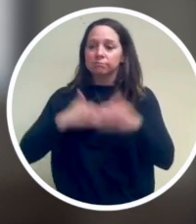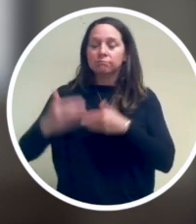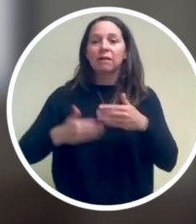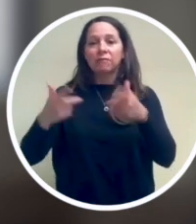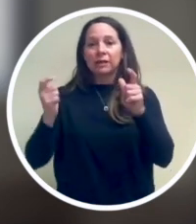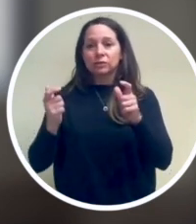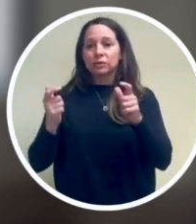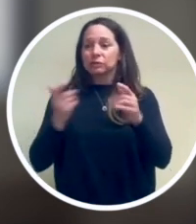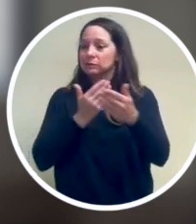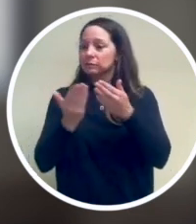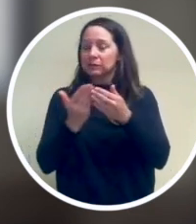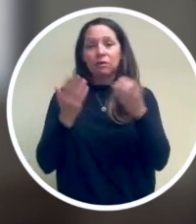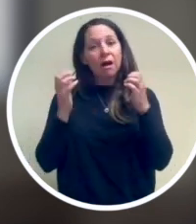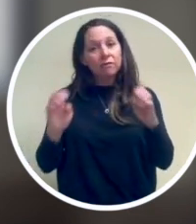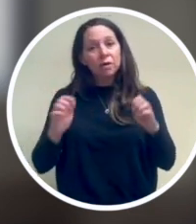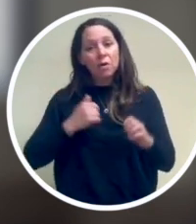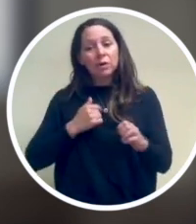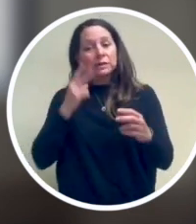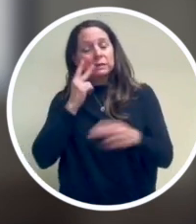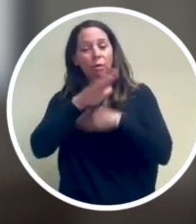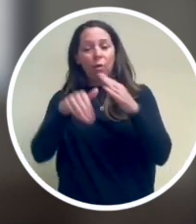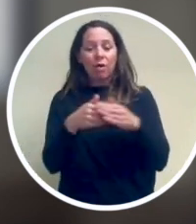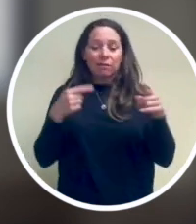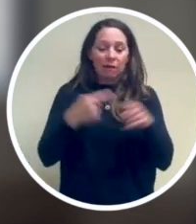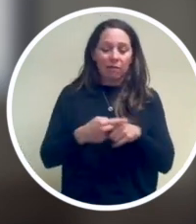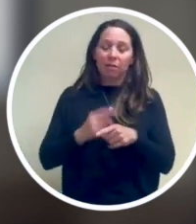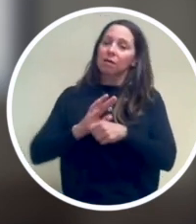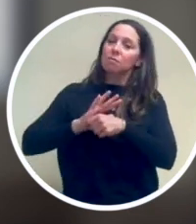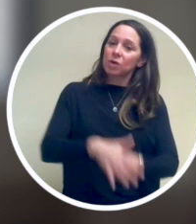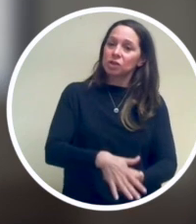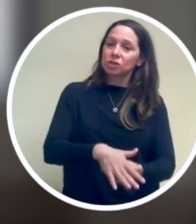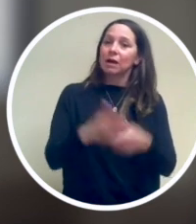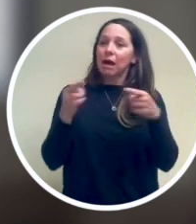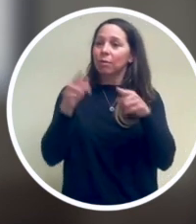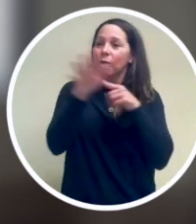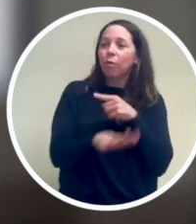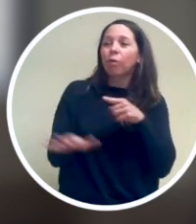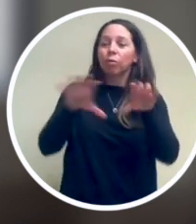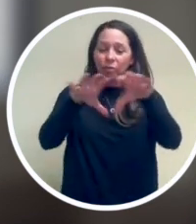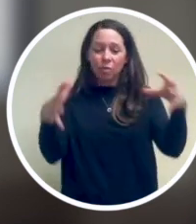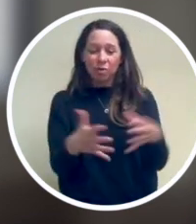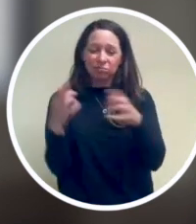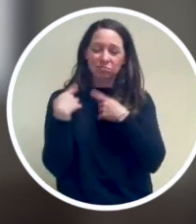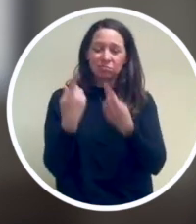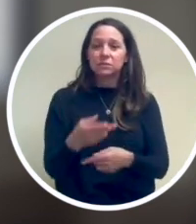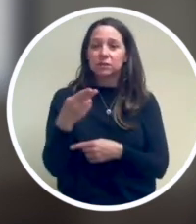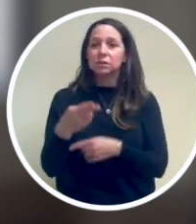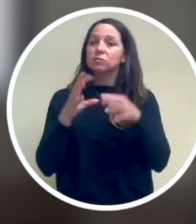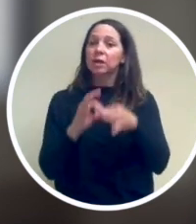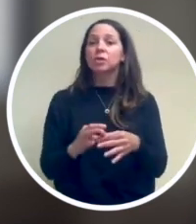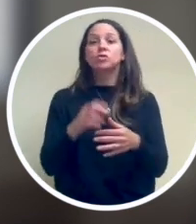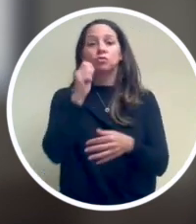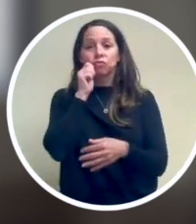despite all this good effort? When I look at all the conflict and oppression that's occurred across the world and throughout history,